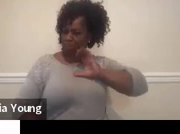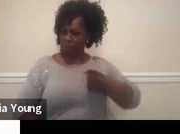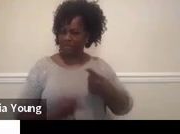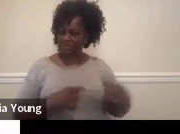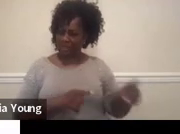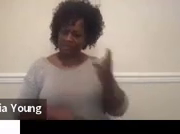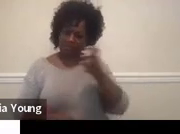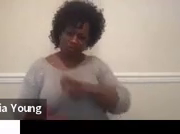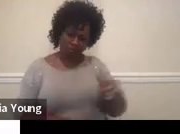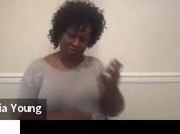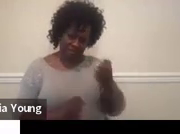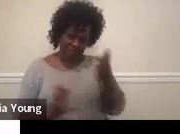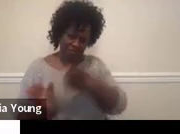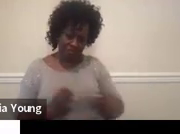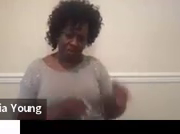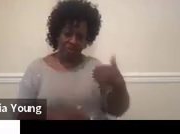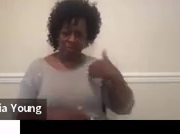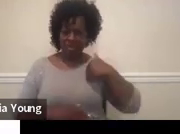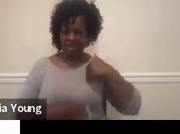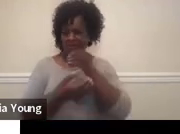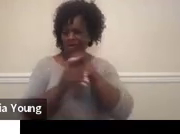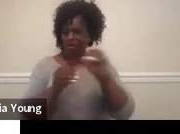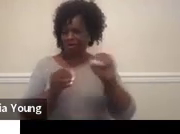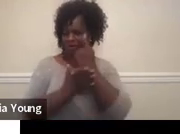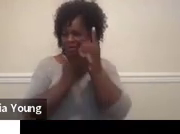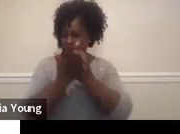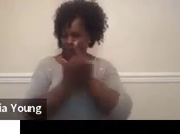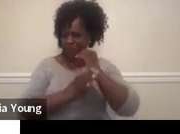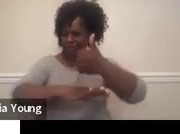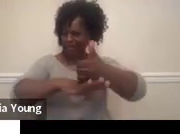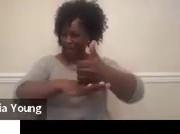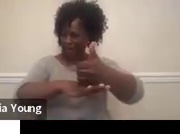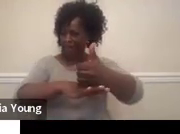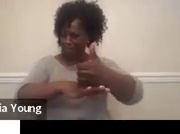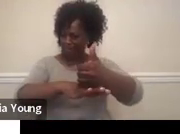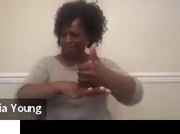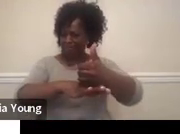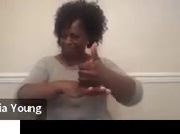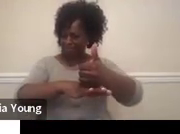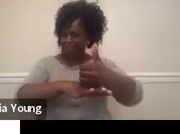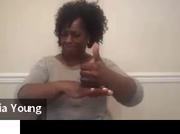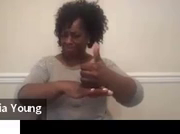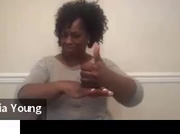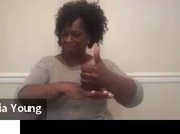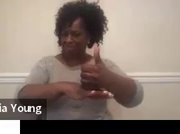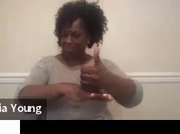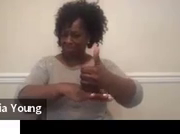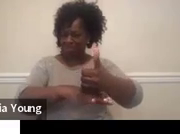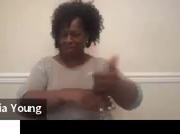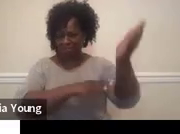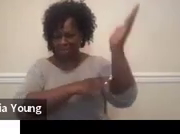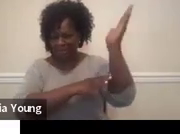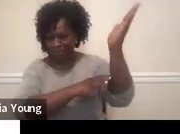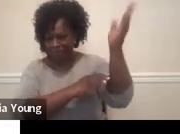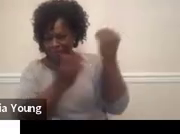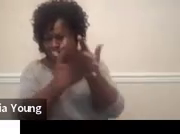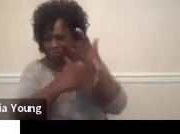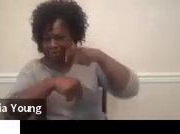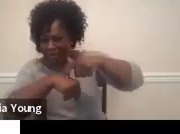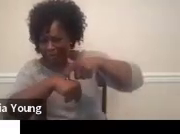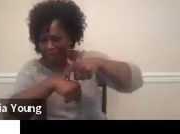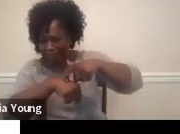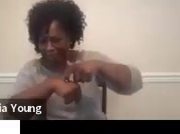So we have office hours and we do lots of fun stuff at office, office hours, and we're even going to have some guest speakers in the spring, which is pretty,